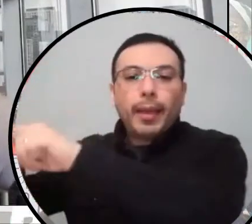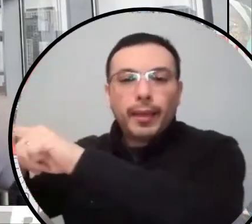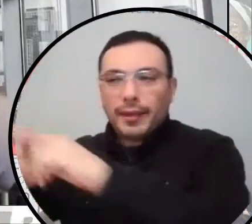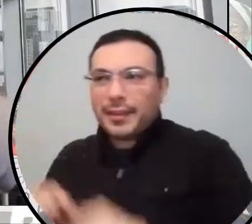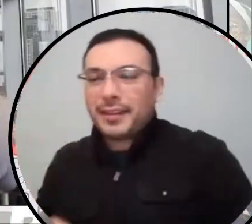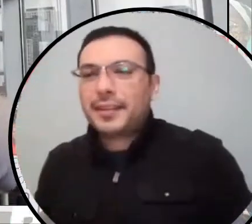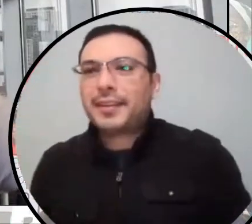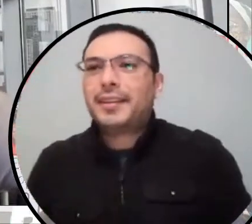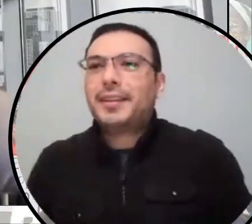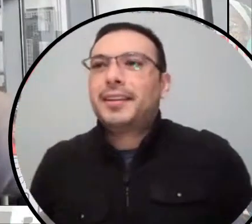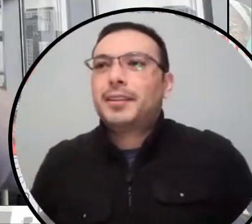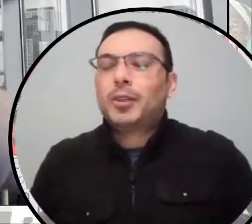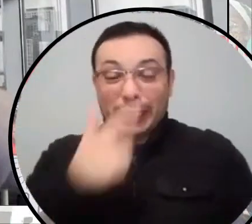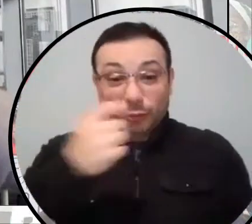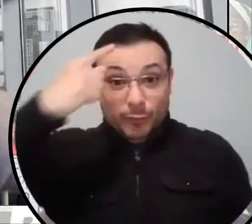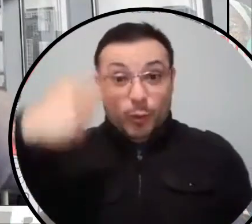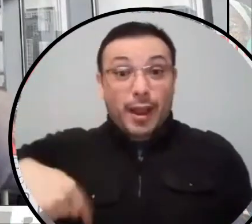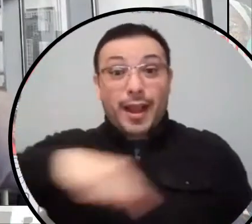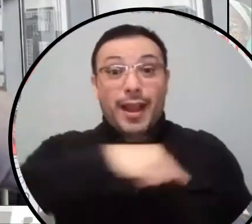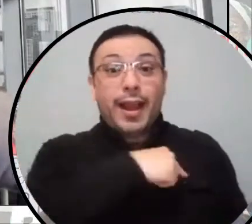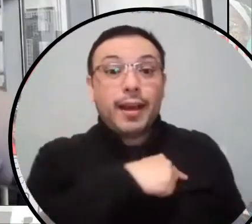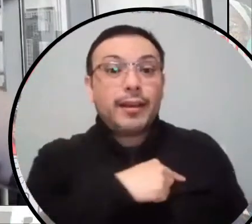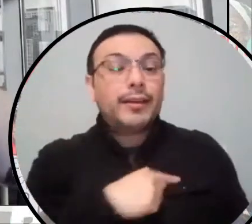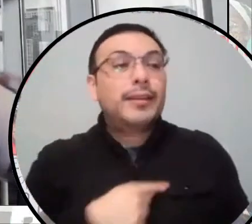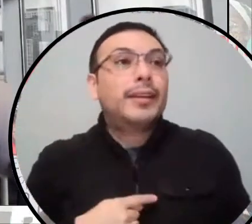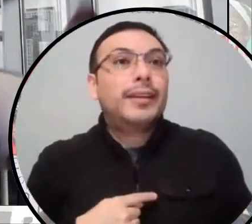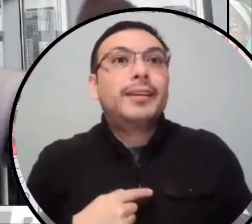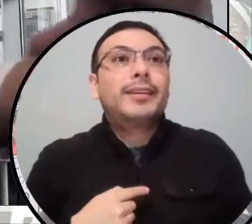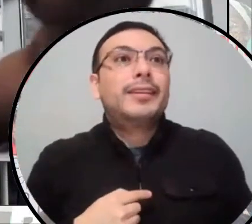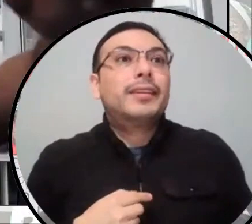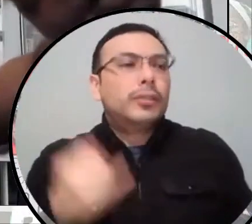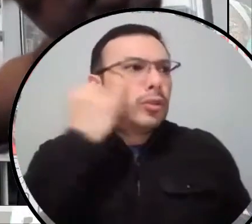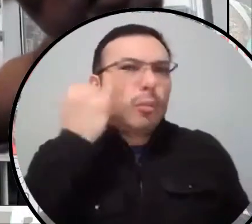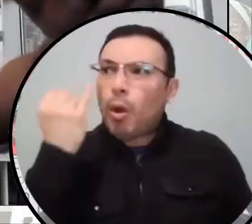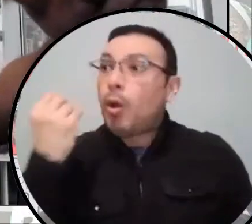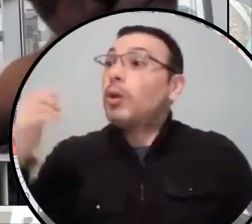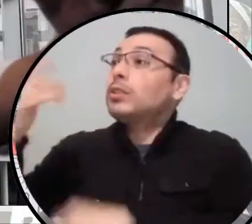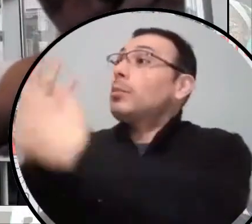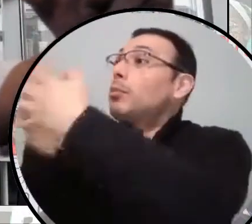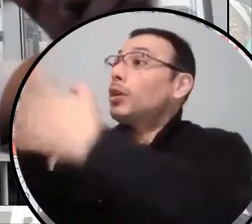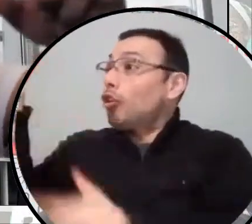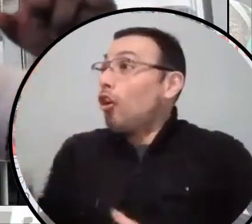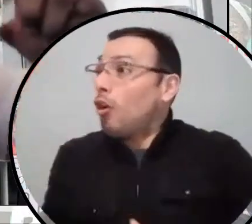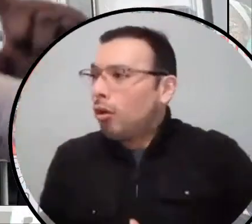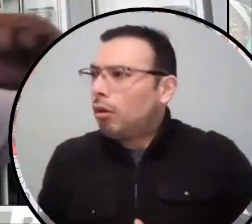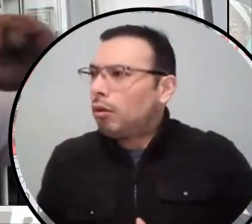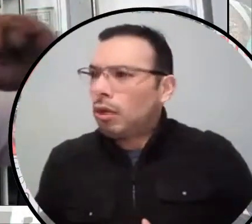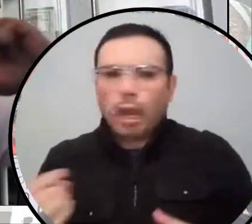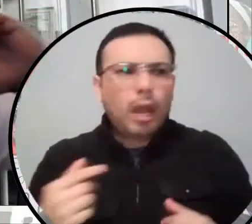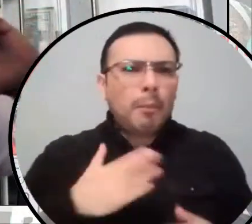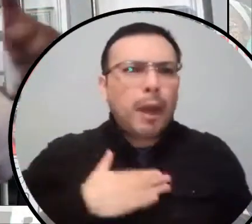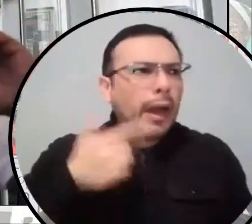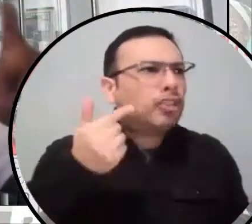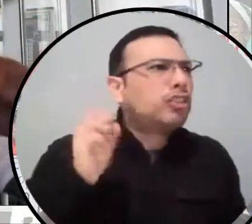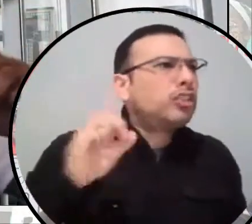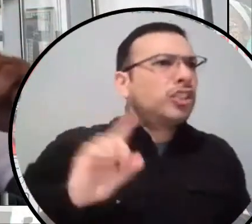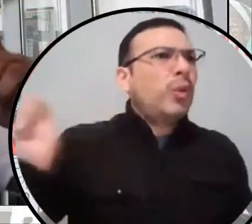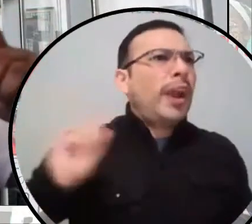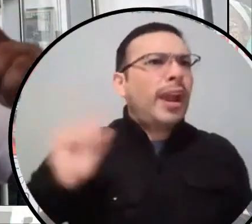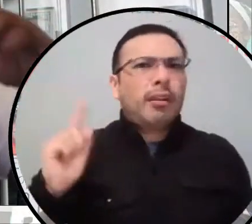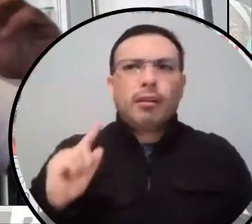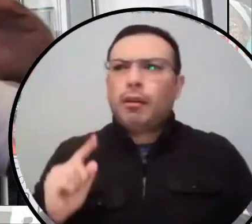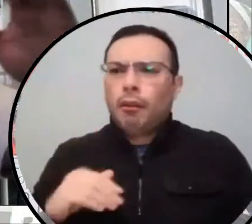would I get medical? Where would I get my GED? Where would I get all these things that prison provides? You know, and, and it was sort of